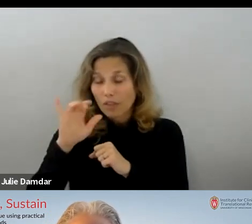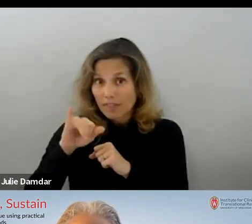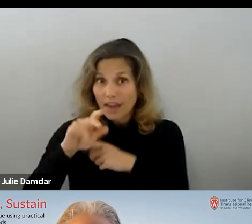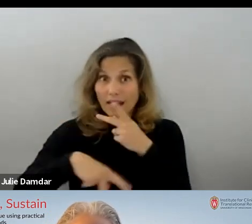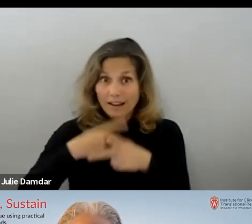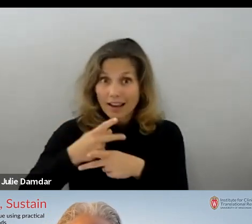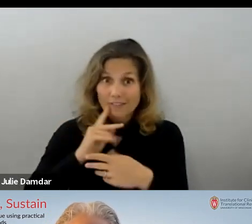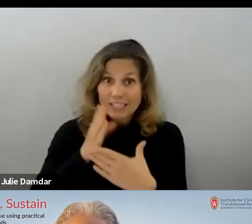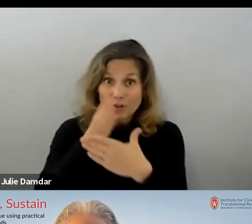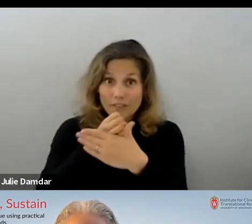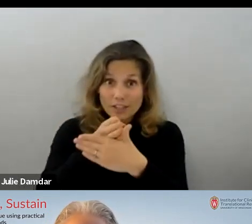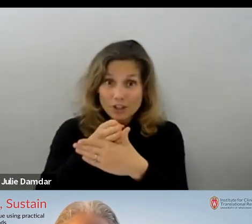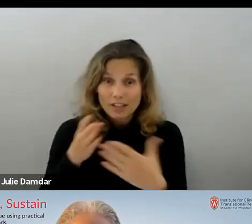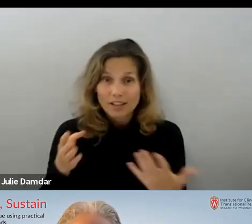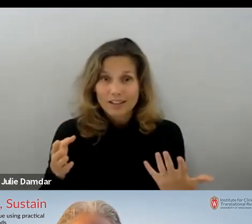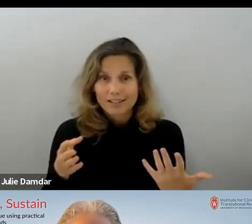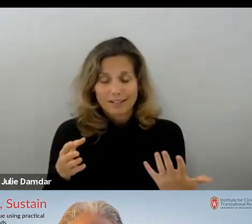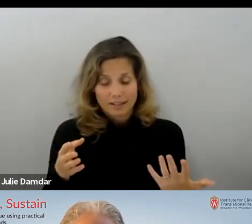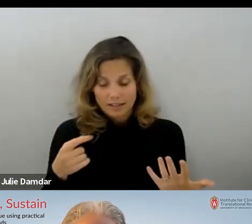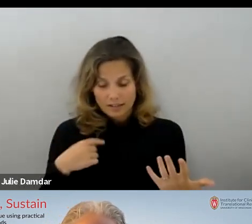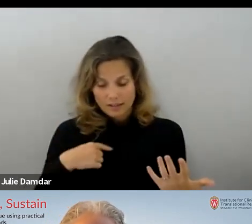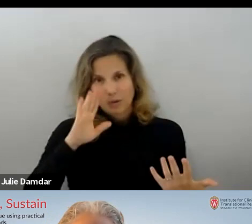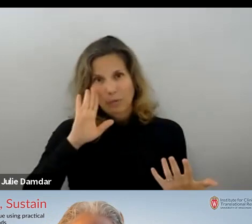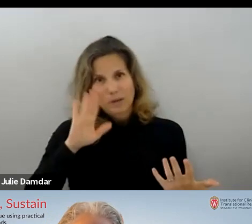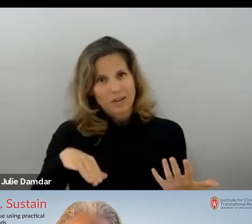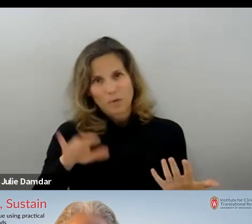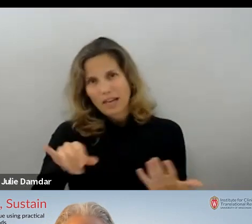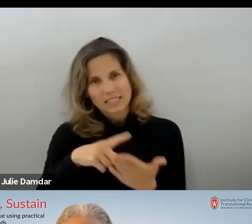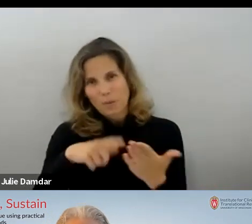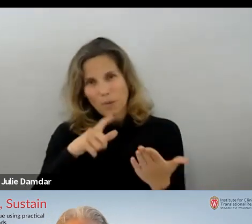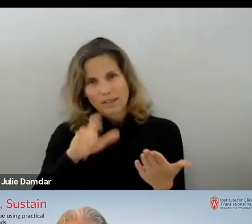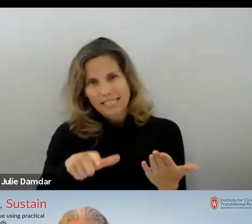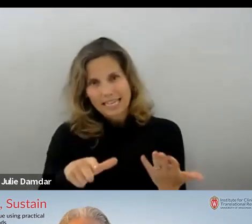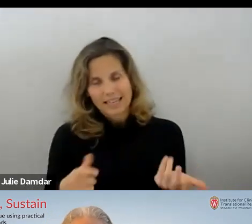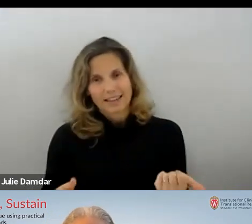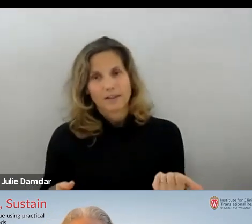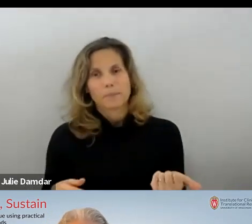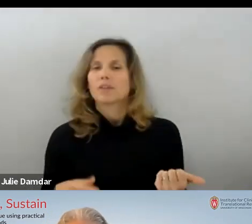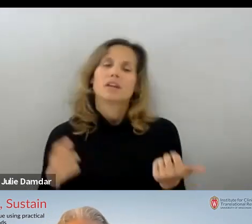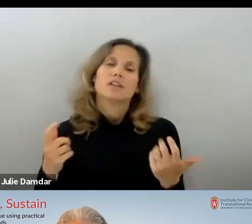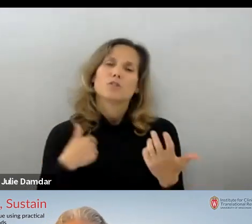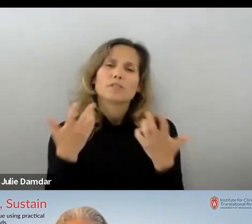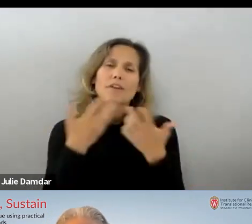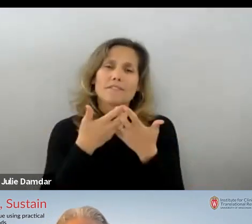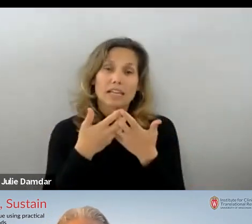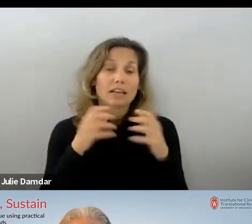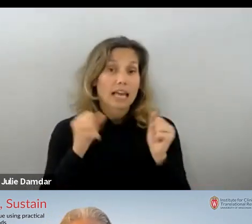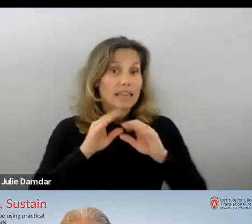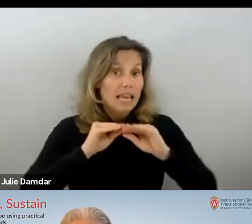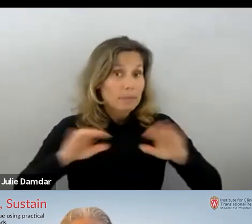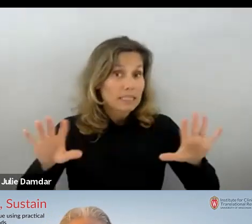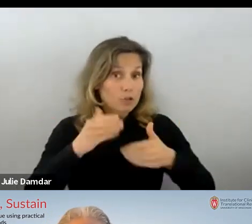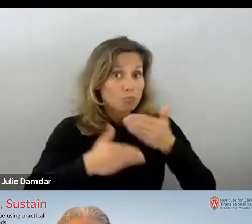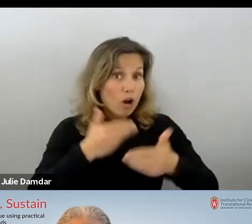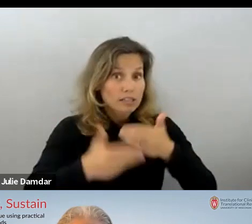of intervention, which we know is not what is really needed. So there's this fit of not only kind of the implementation process, but